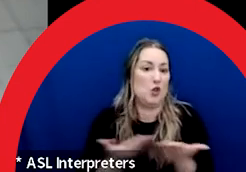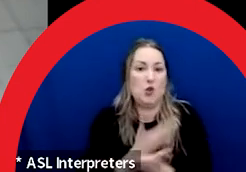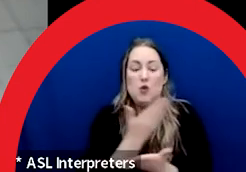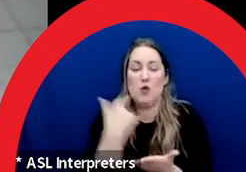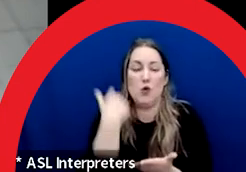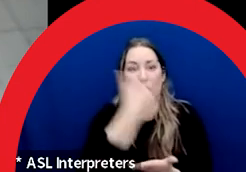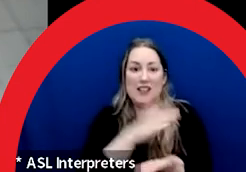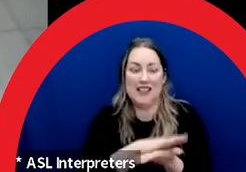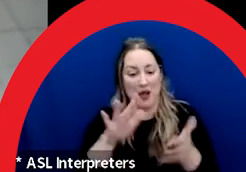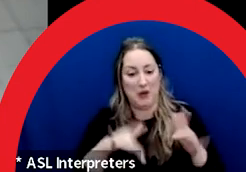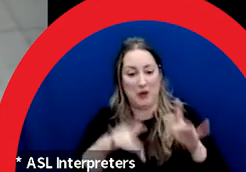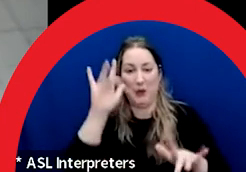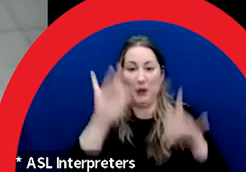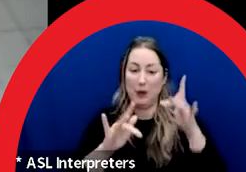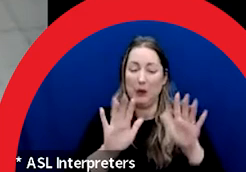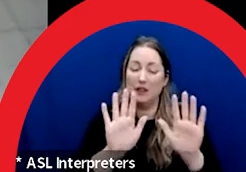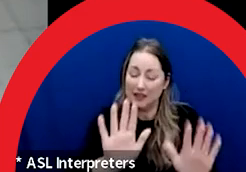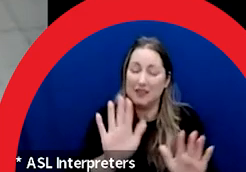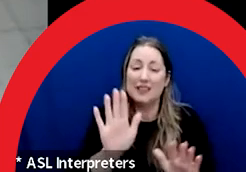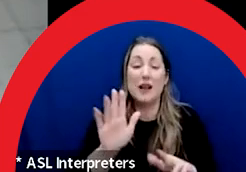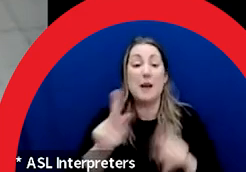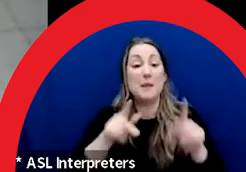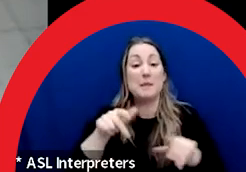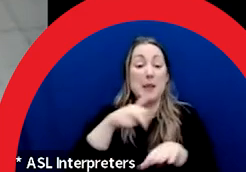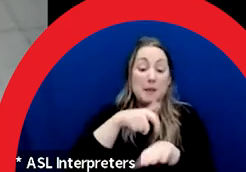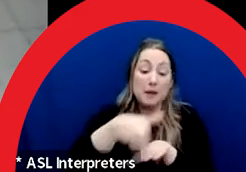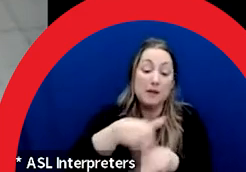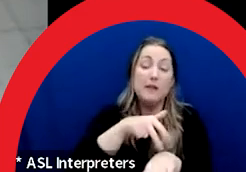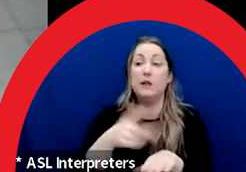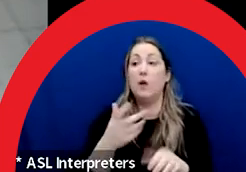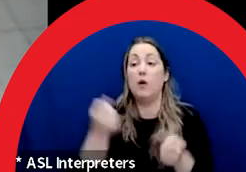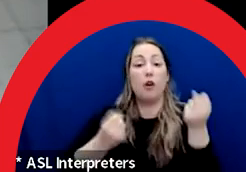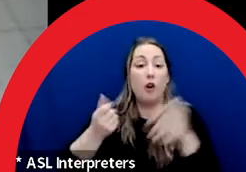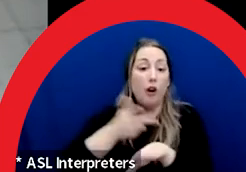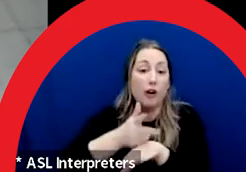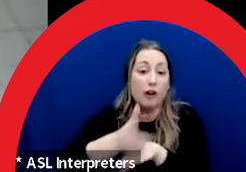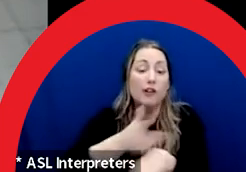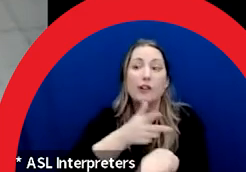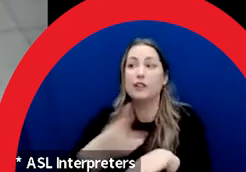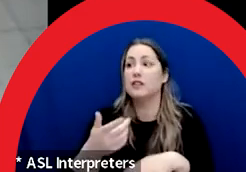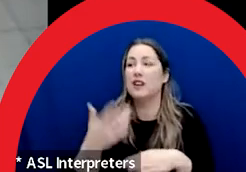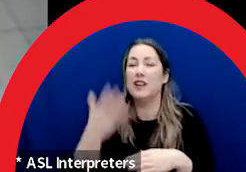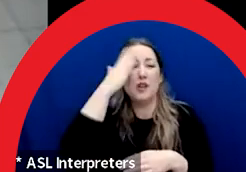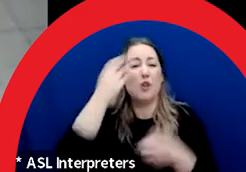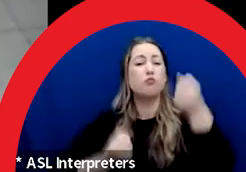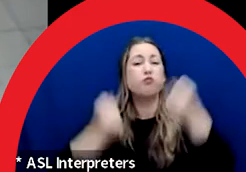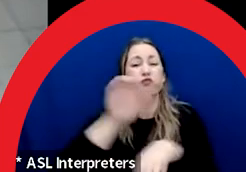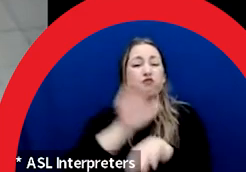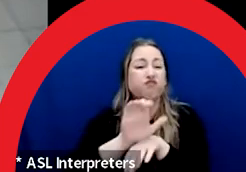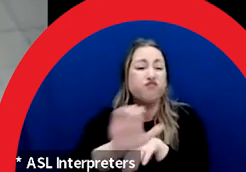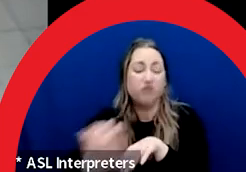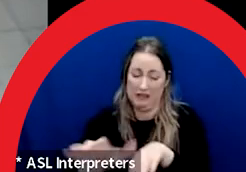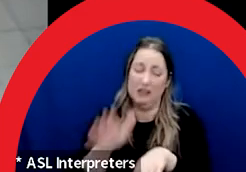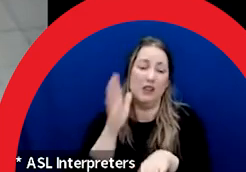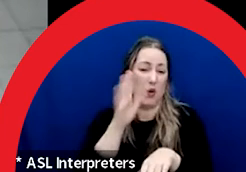But they will wear quickly when the road is used by vehicles and snow removal equipment. Also,